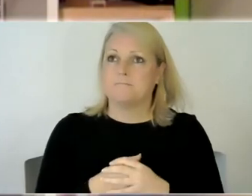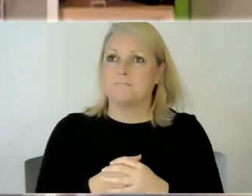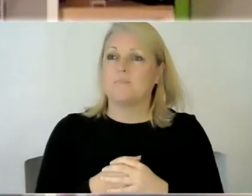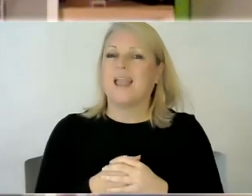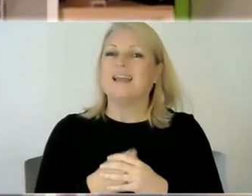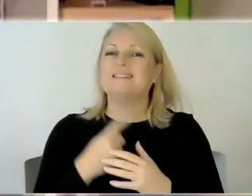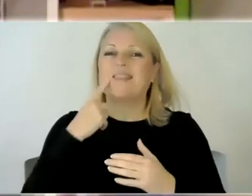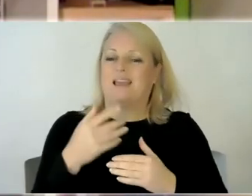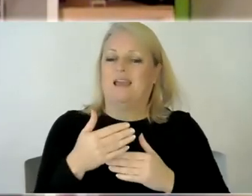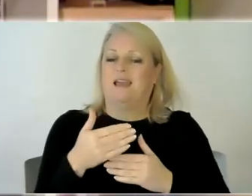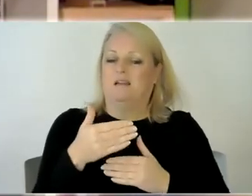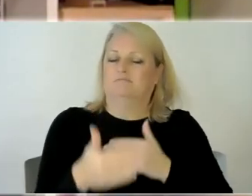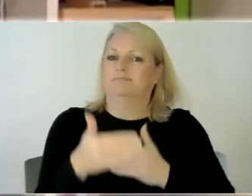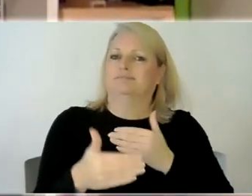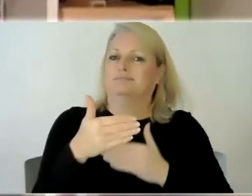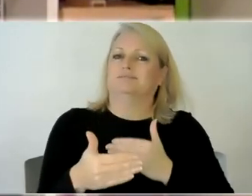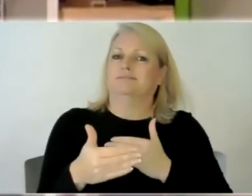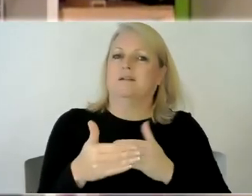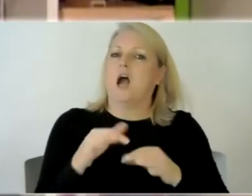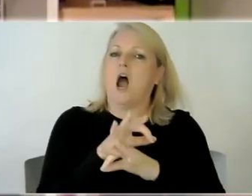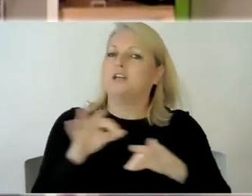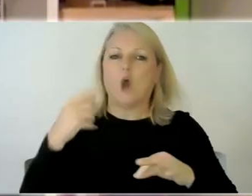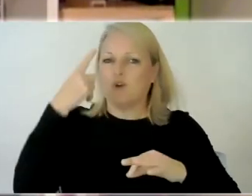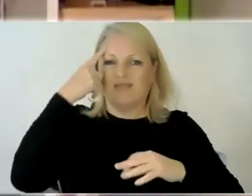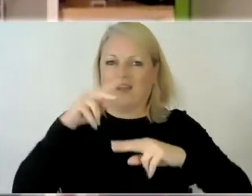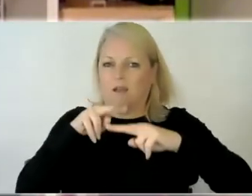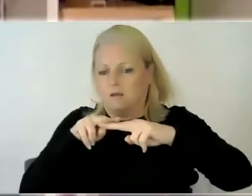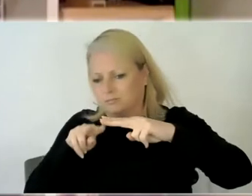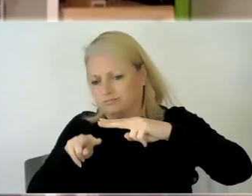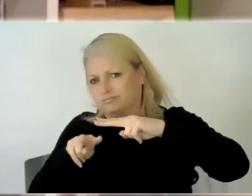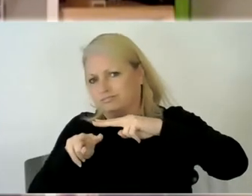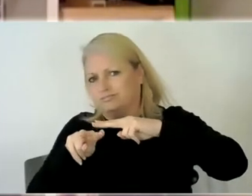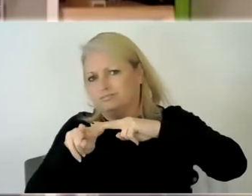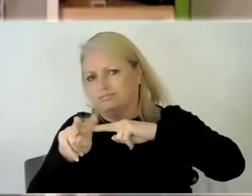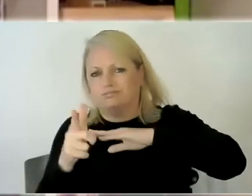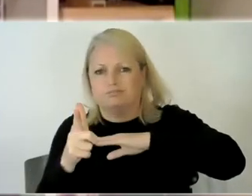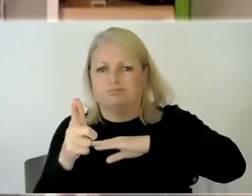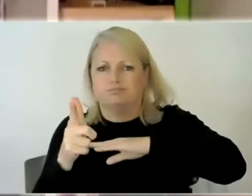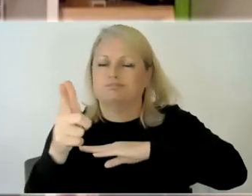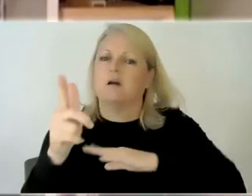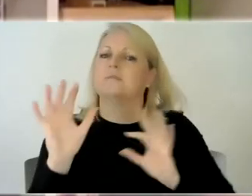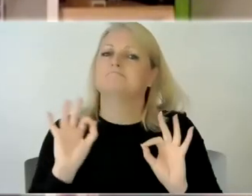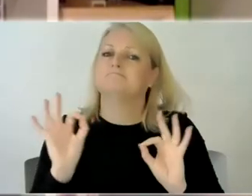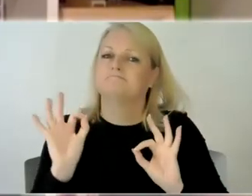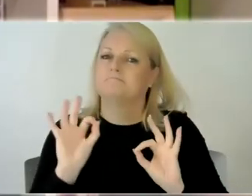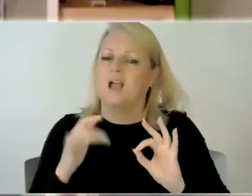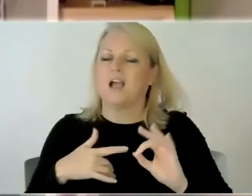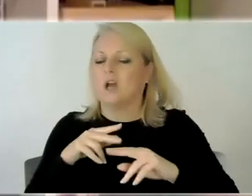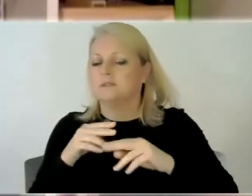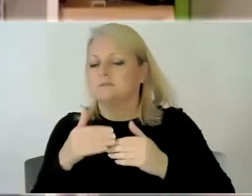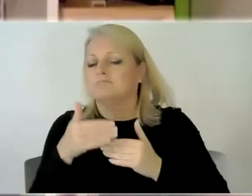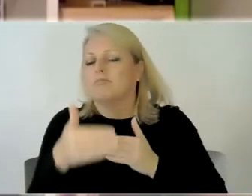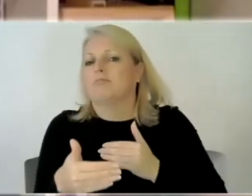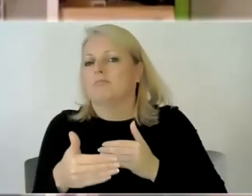not going too far ahead because i think the too far ahead is quite scary